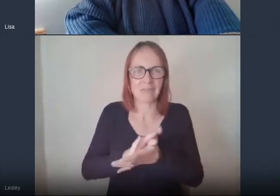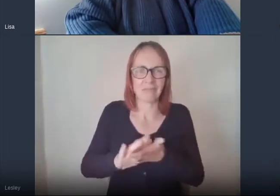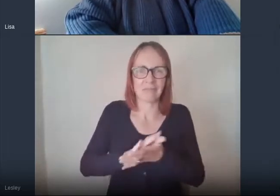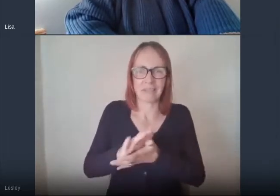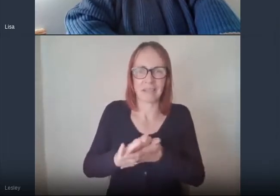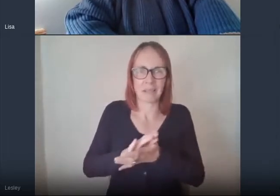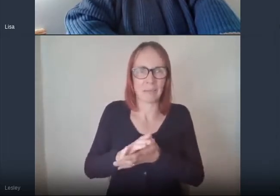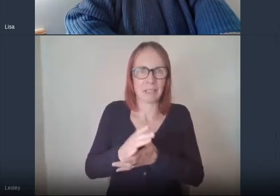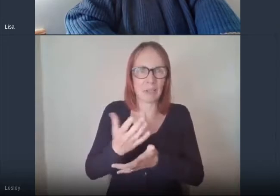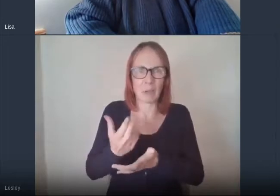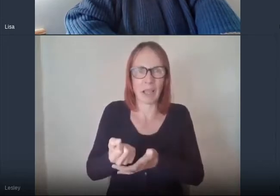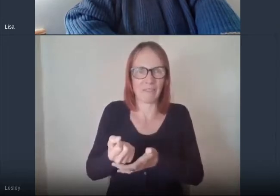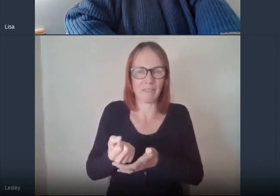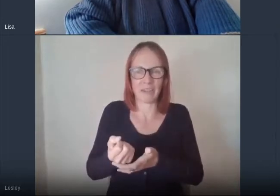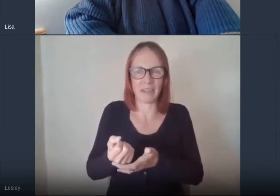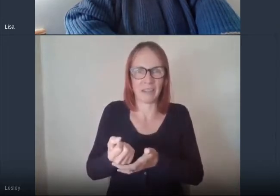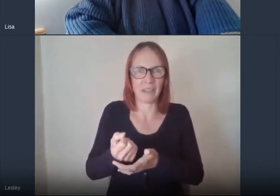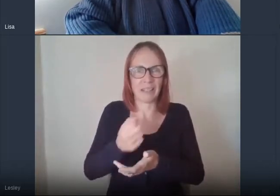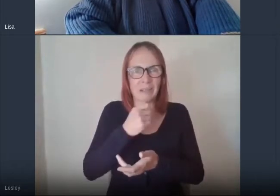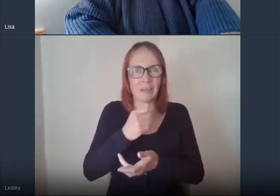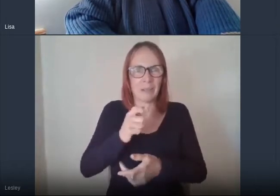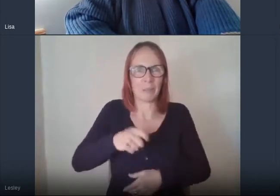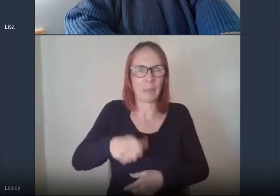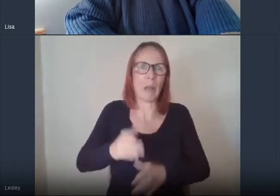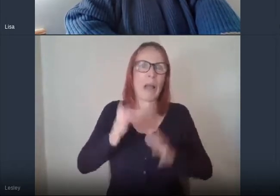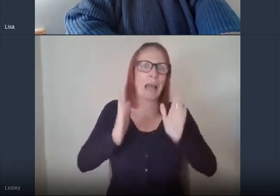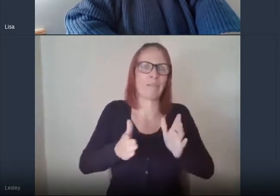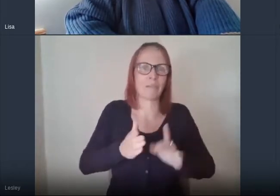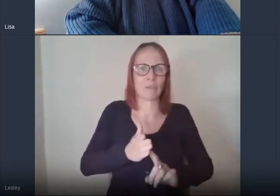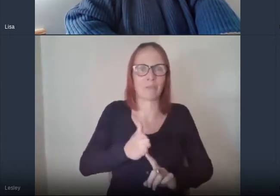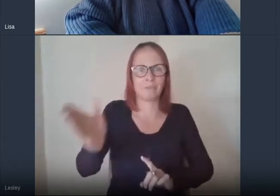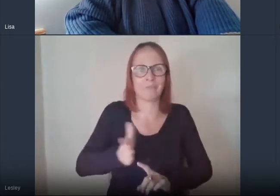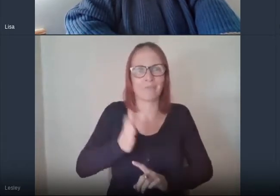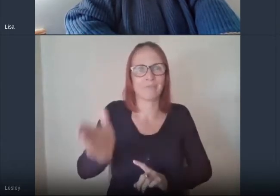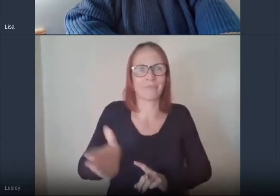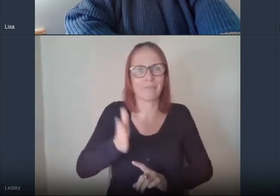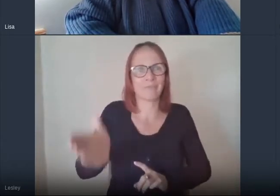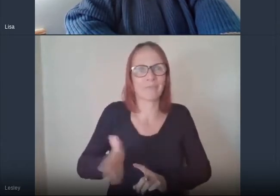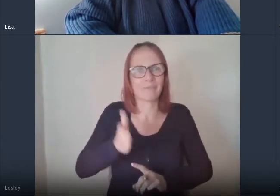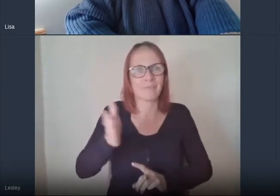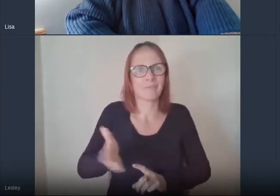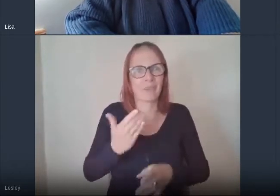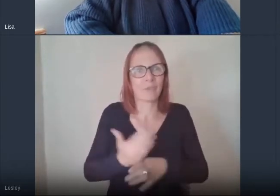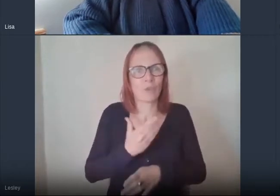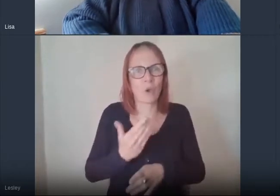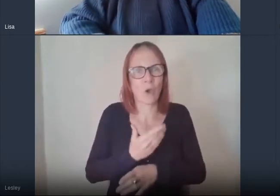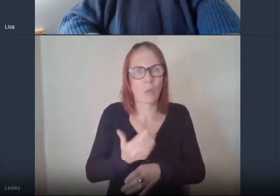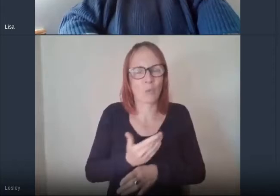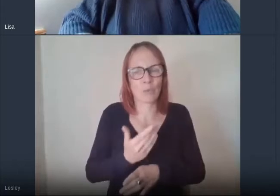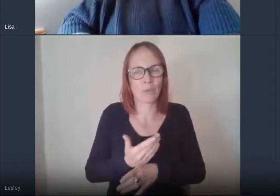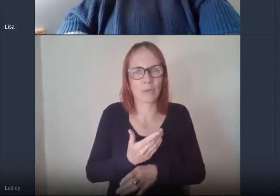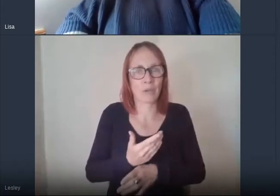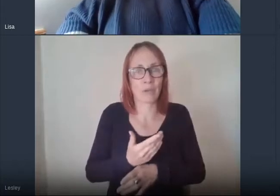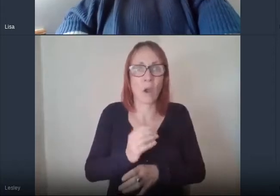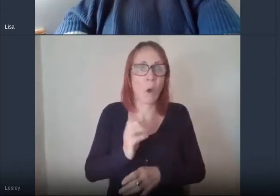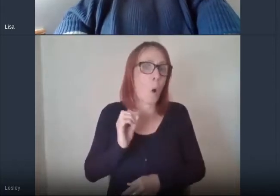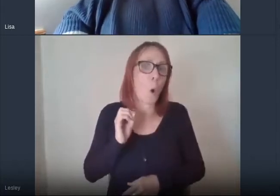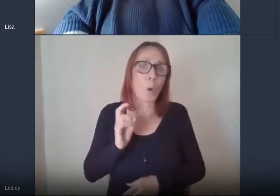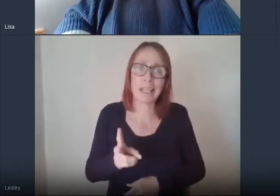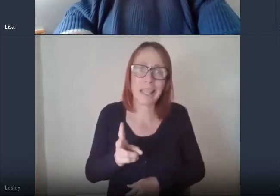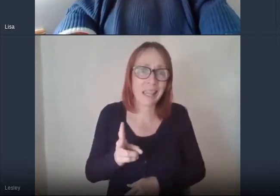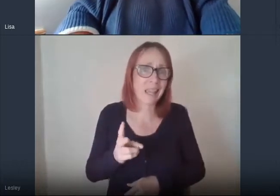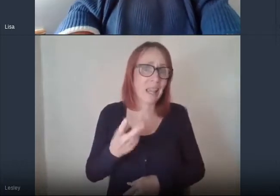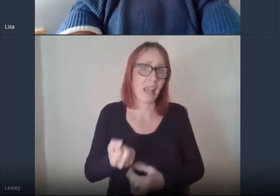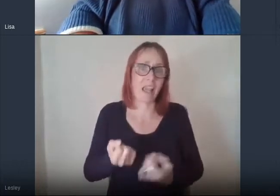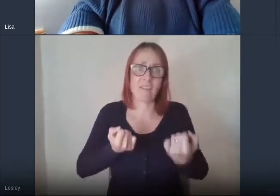where people then have to travel to jobs and if you have that social mobility and you have a car